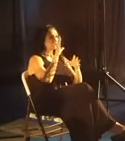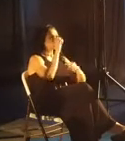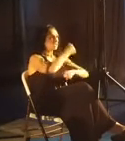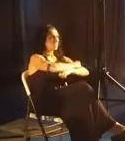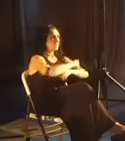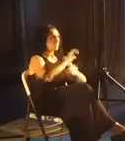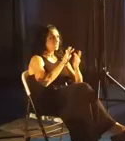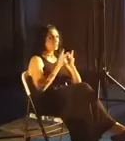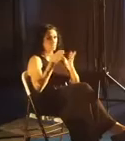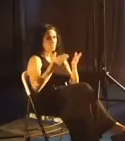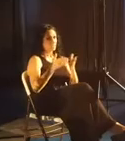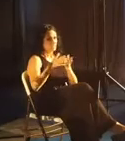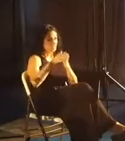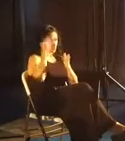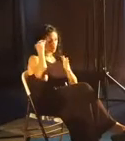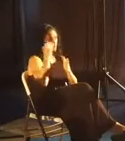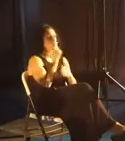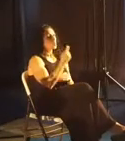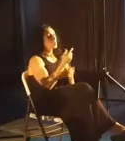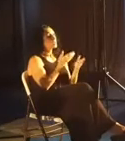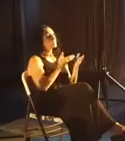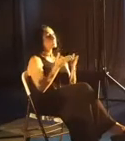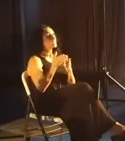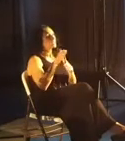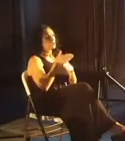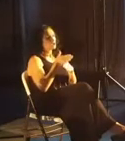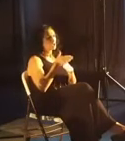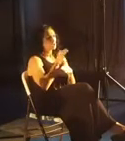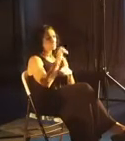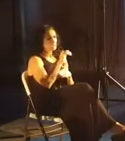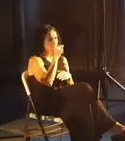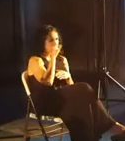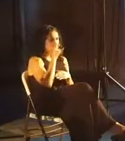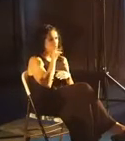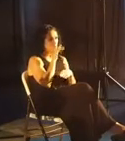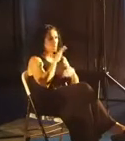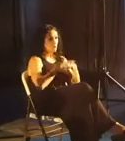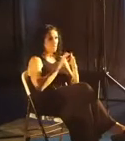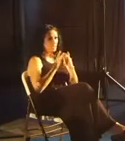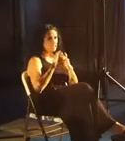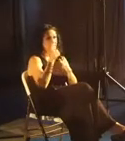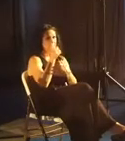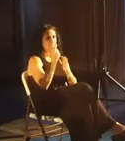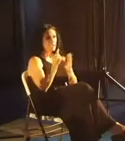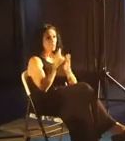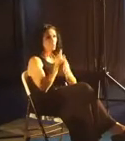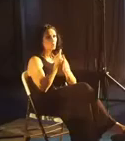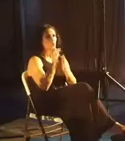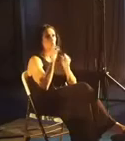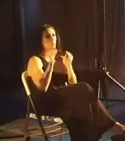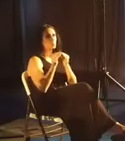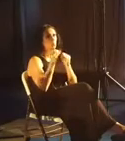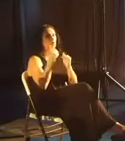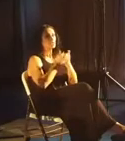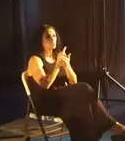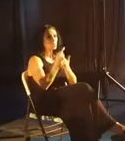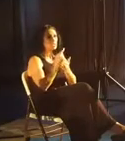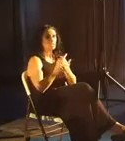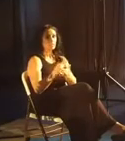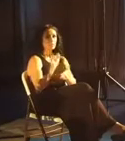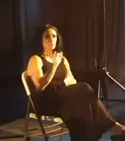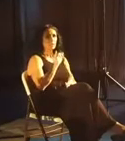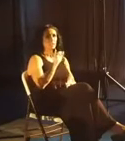that I learned while I was there. But one of the things that they shared with us is that kids who are online 10 hours or more per week are something like